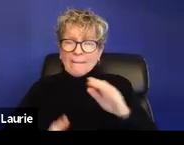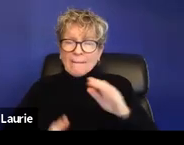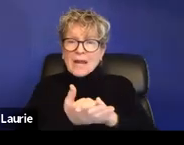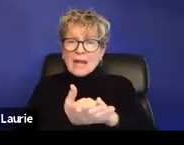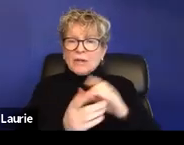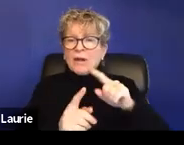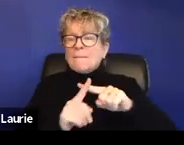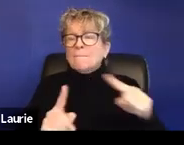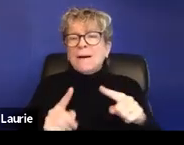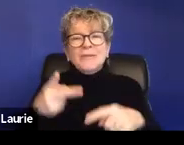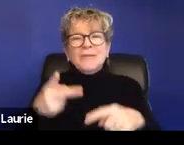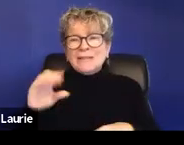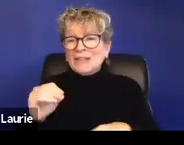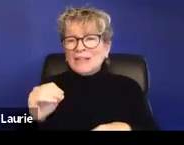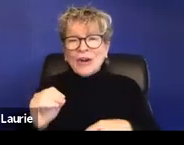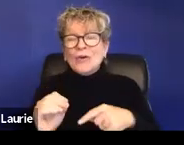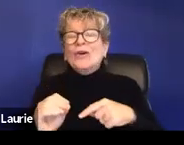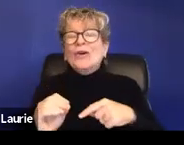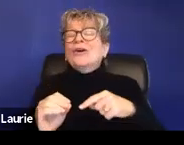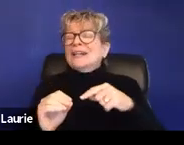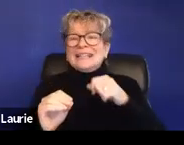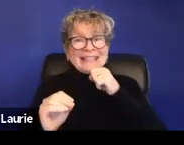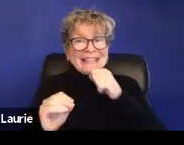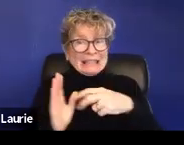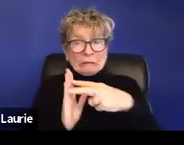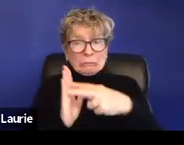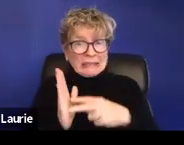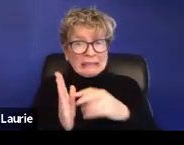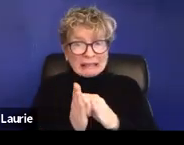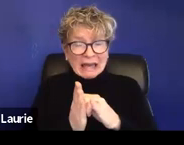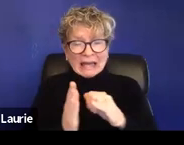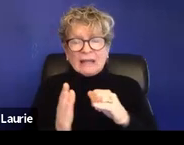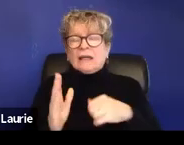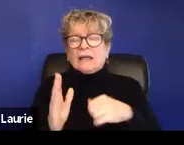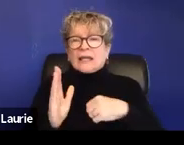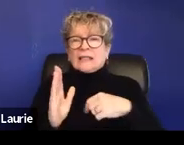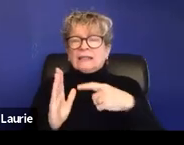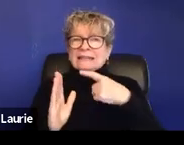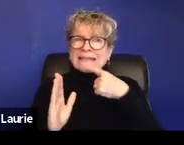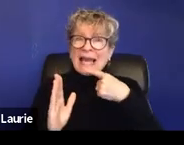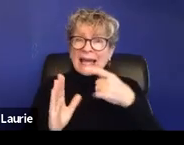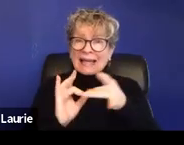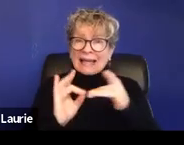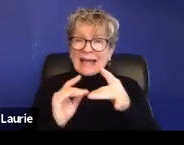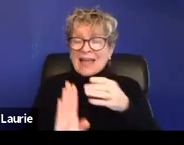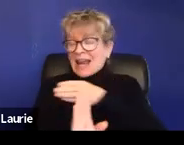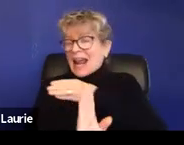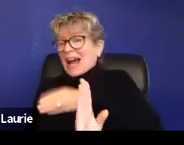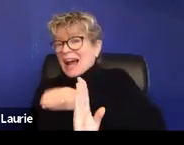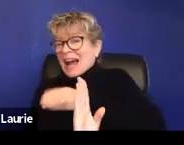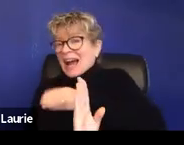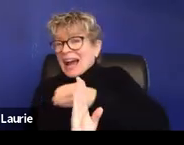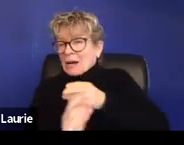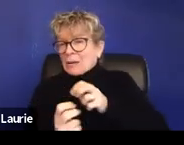not read like that. Being able to work with the survivor that to then talk about the fact that, you know, she didn't